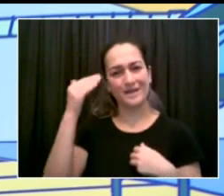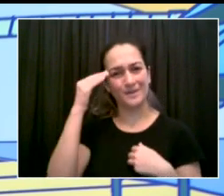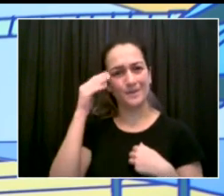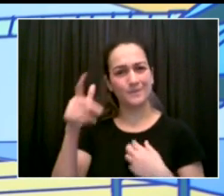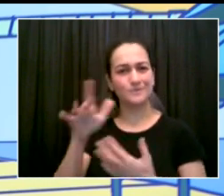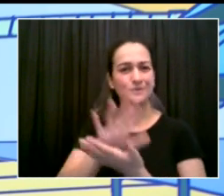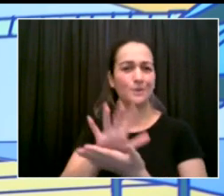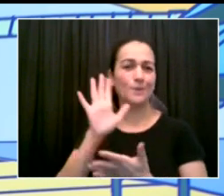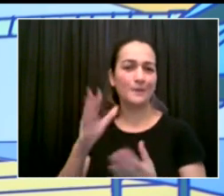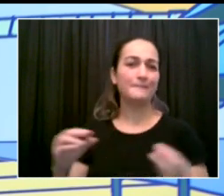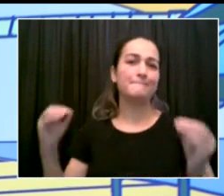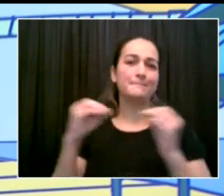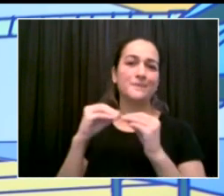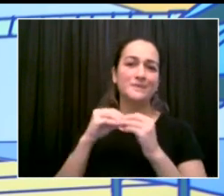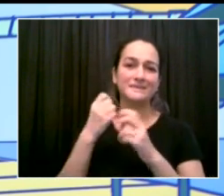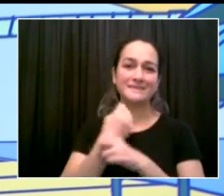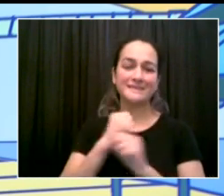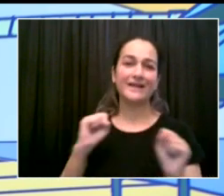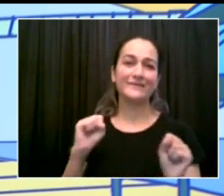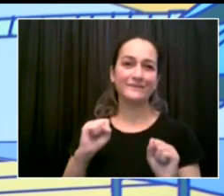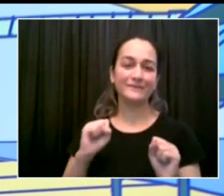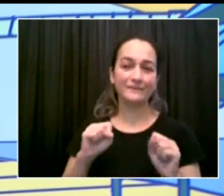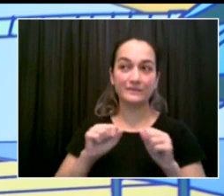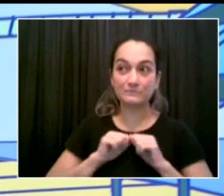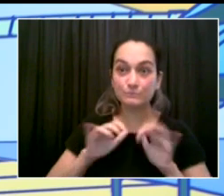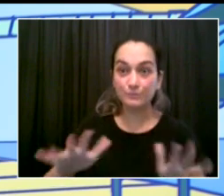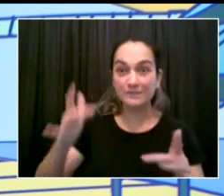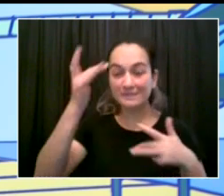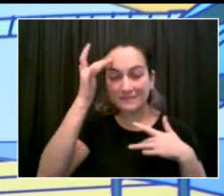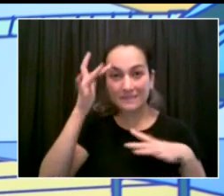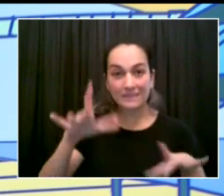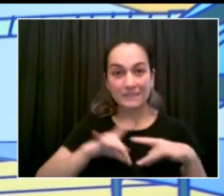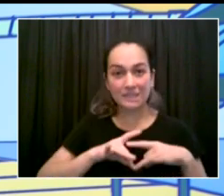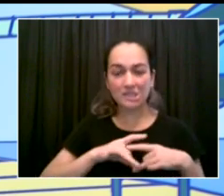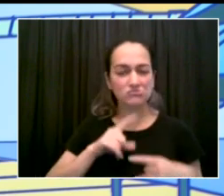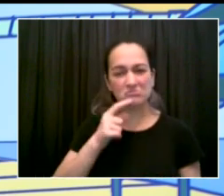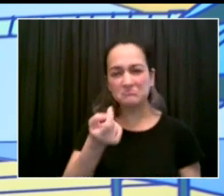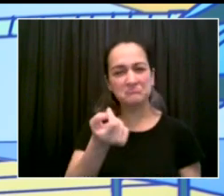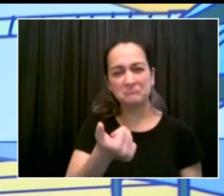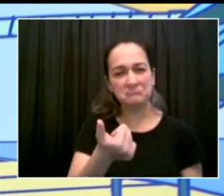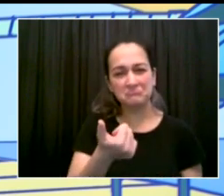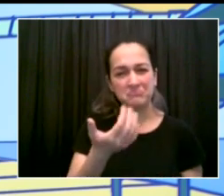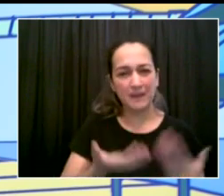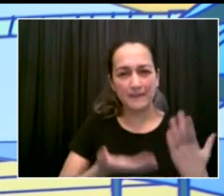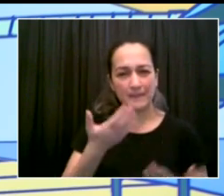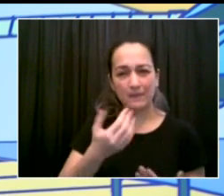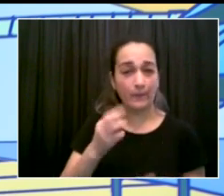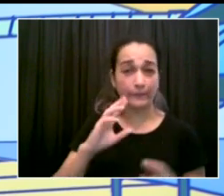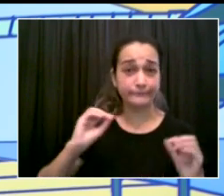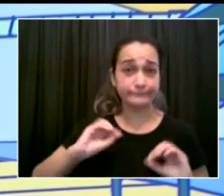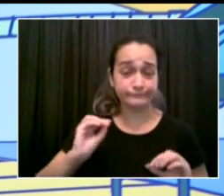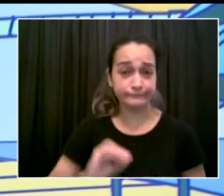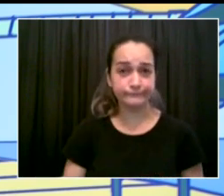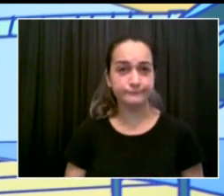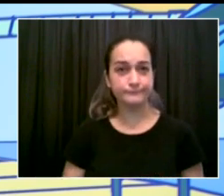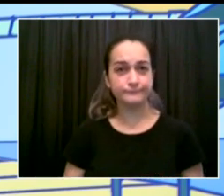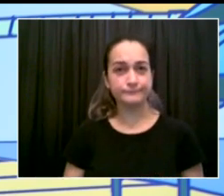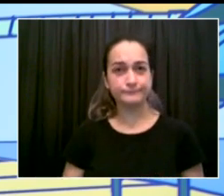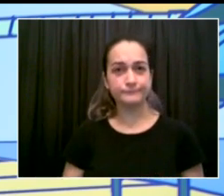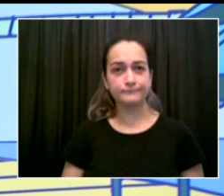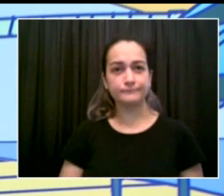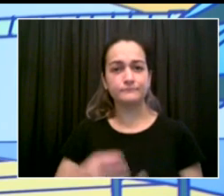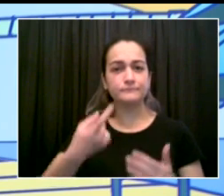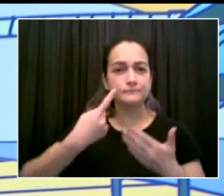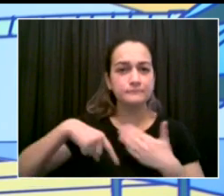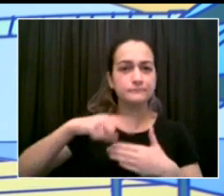on getting their kids vaccinated is going to intensify as school comes near. So, when you have an environment with that kind of